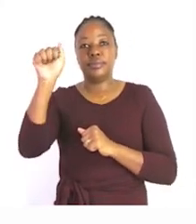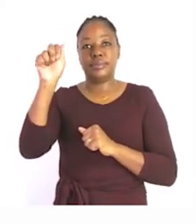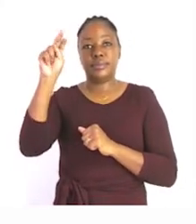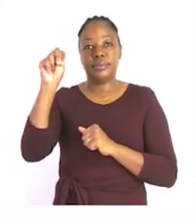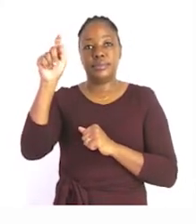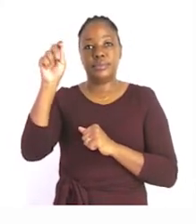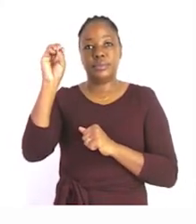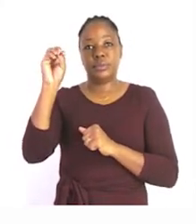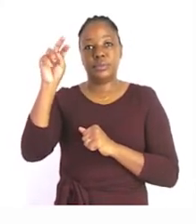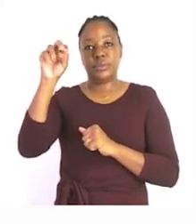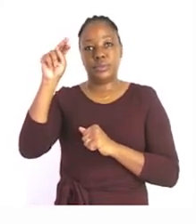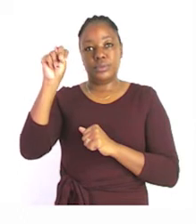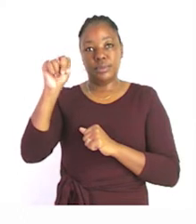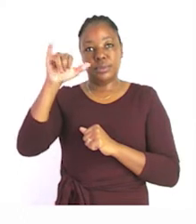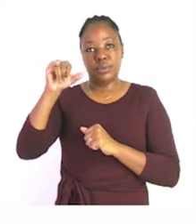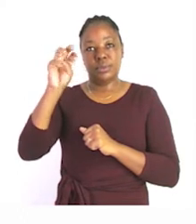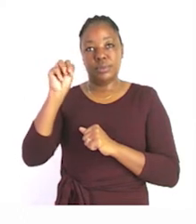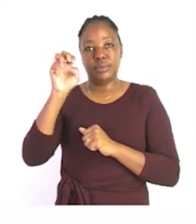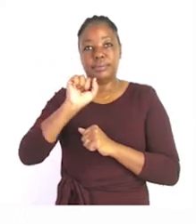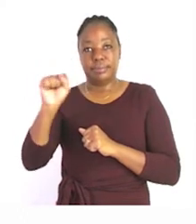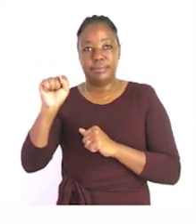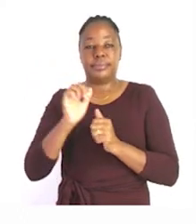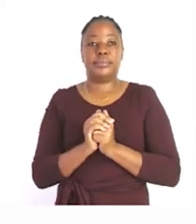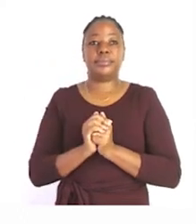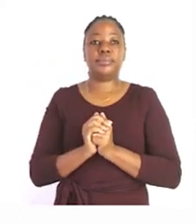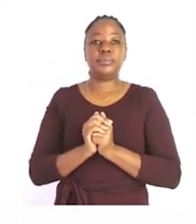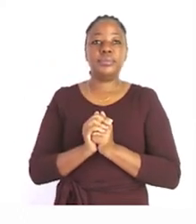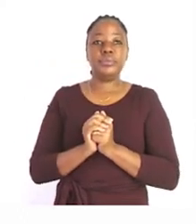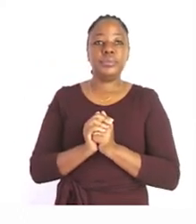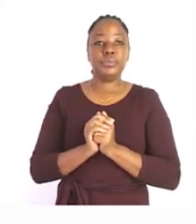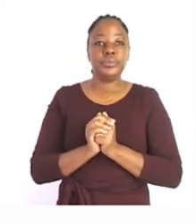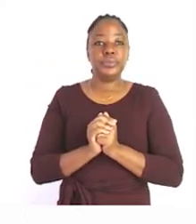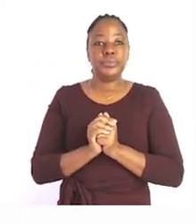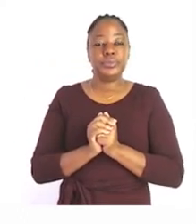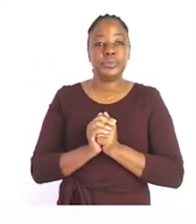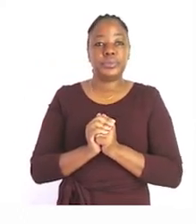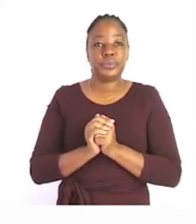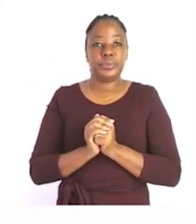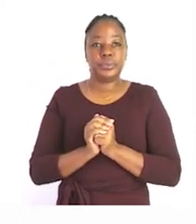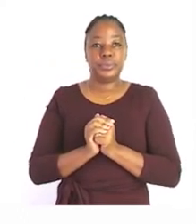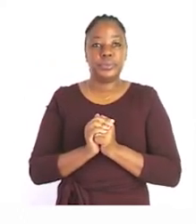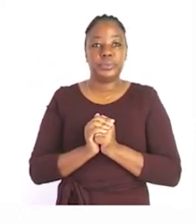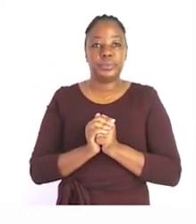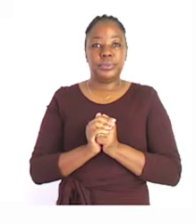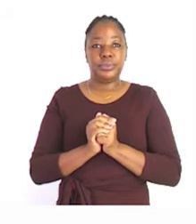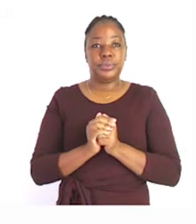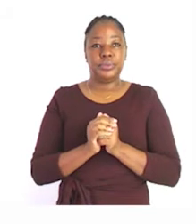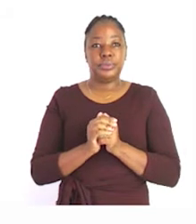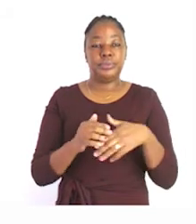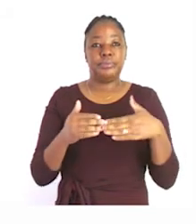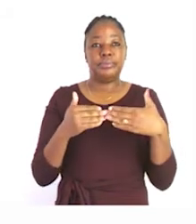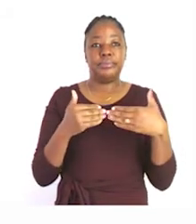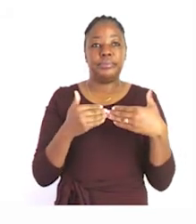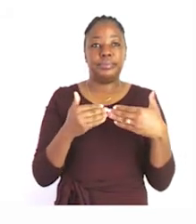let's say them together let's say the word synonym very good let's start with